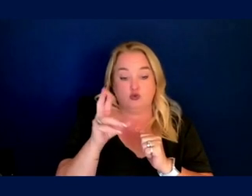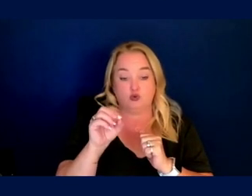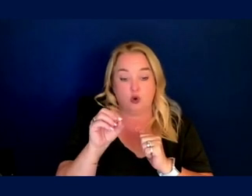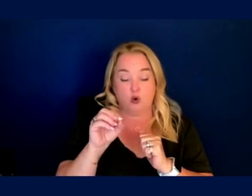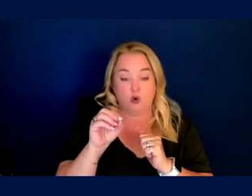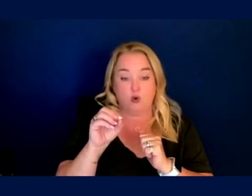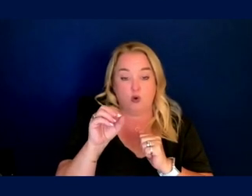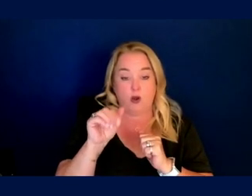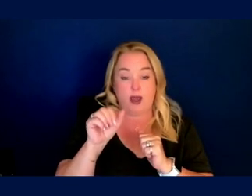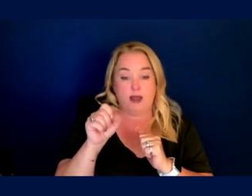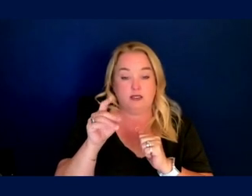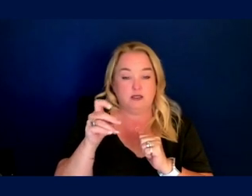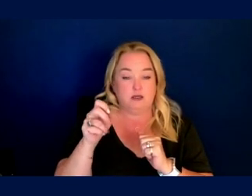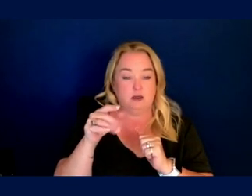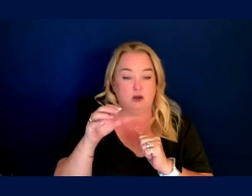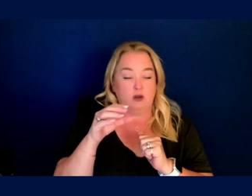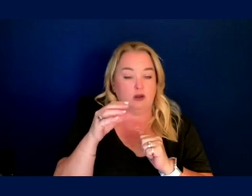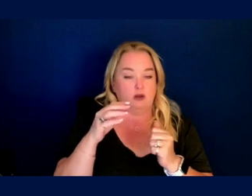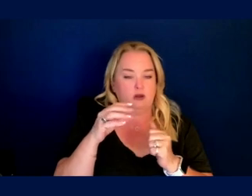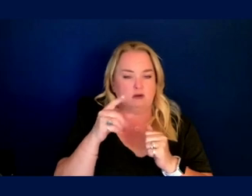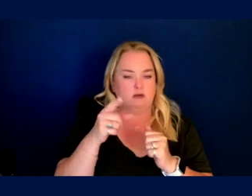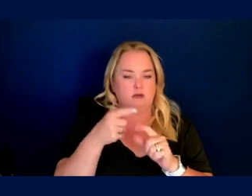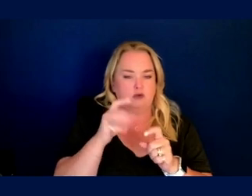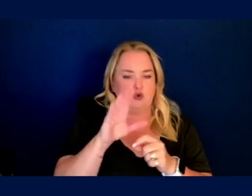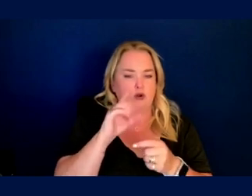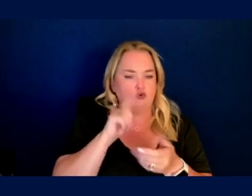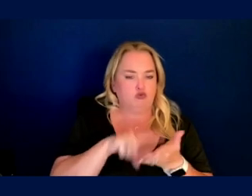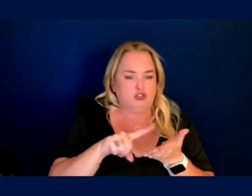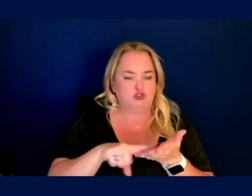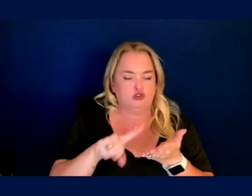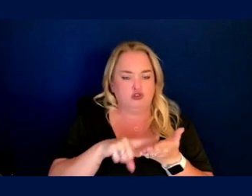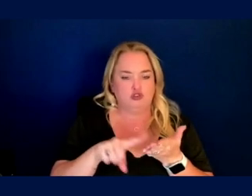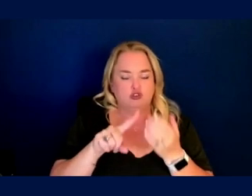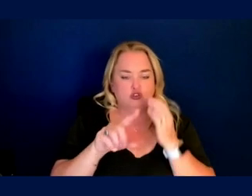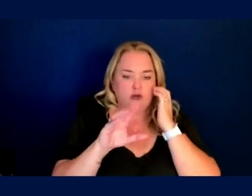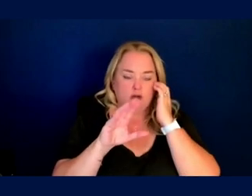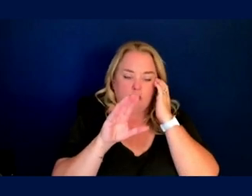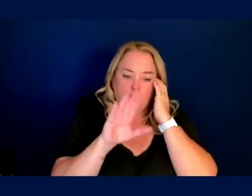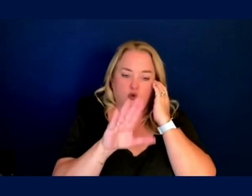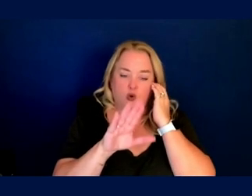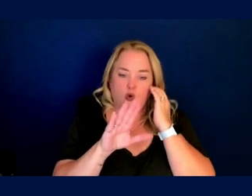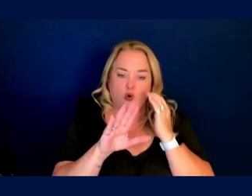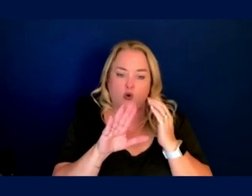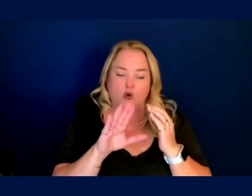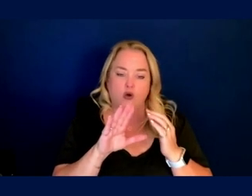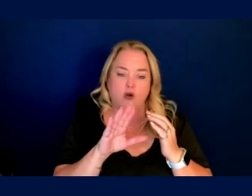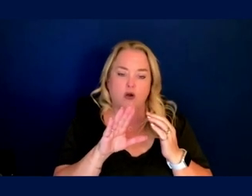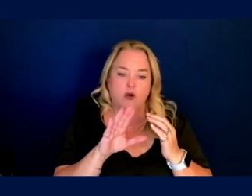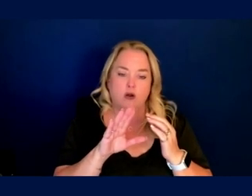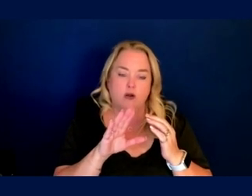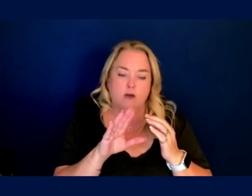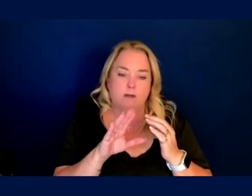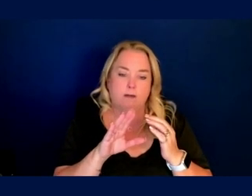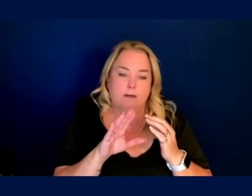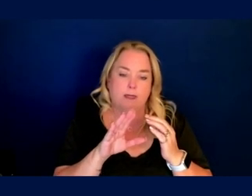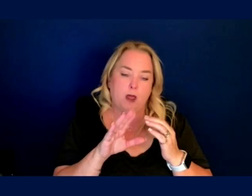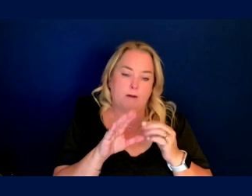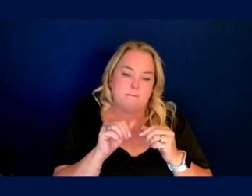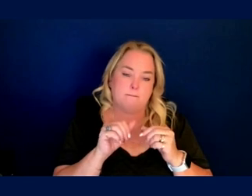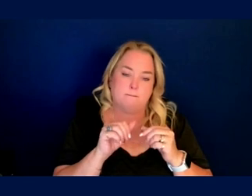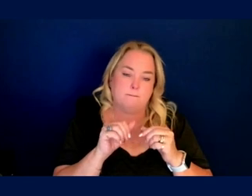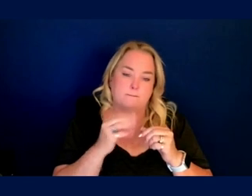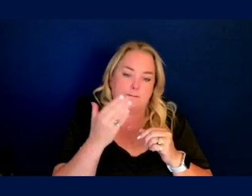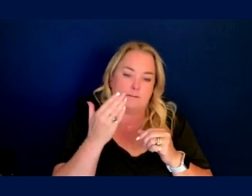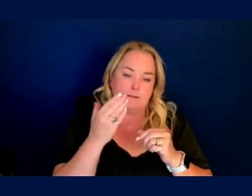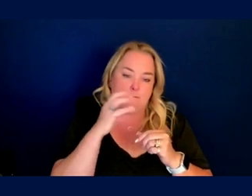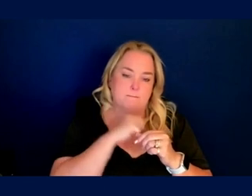are barriers and challenges that Astro Access has met in context to mainstream physical flight requirements and restrictions